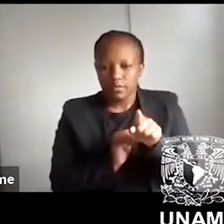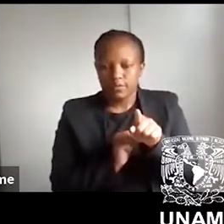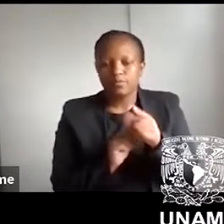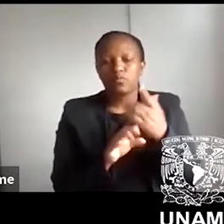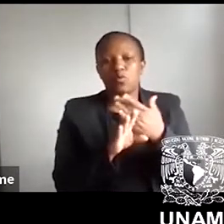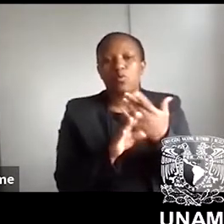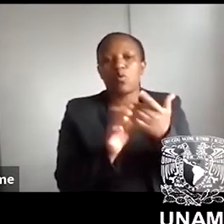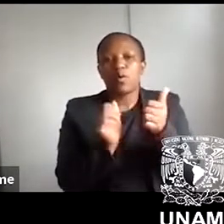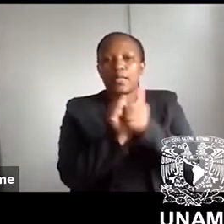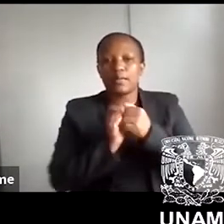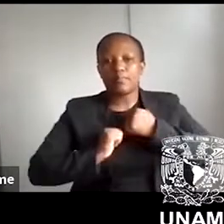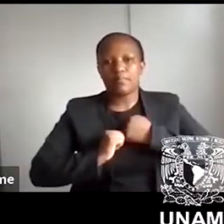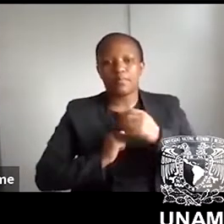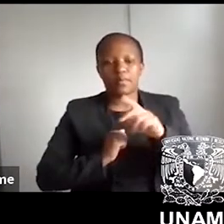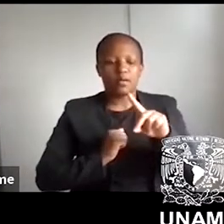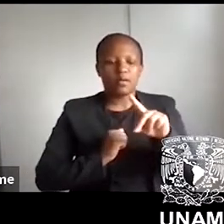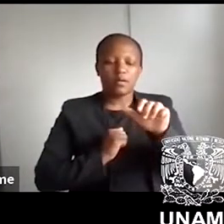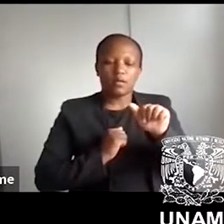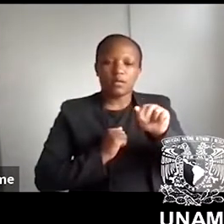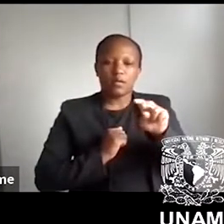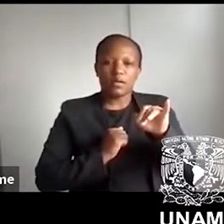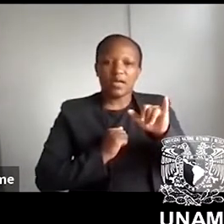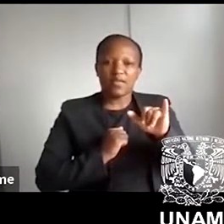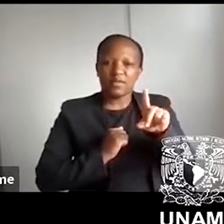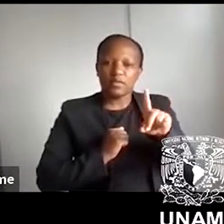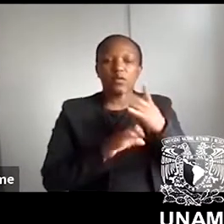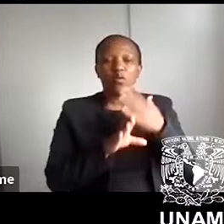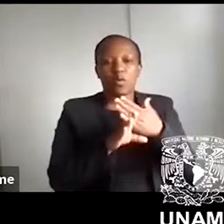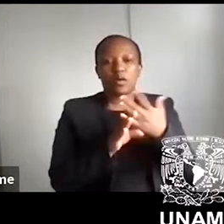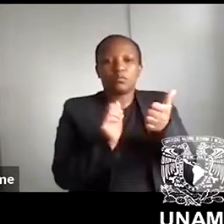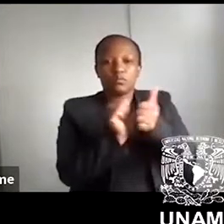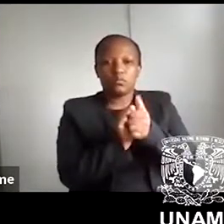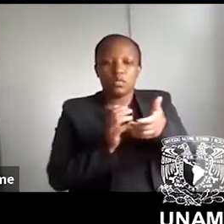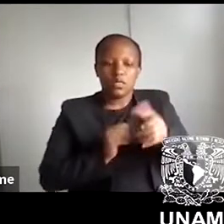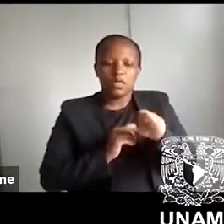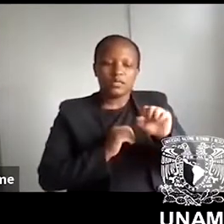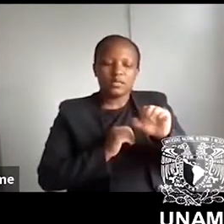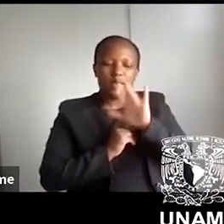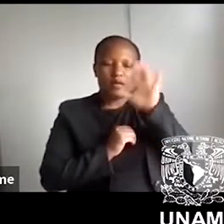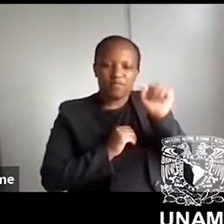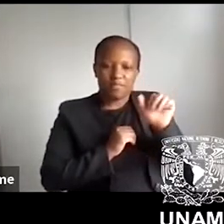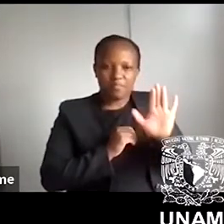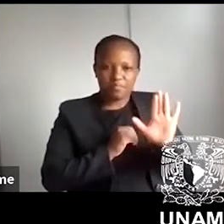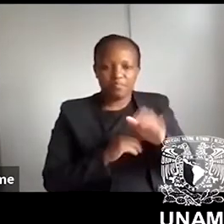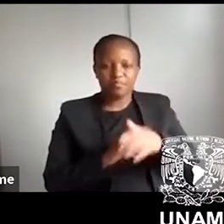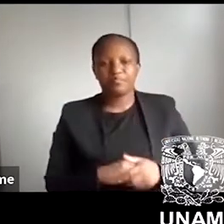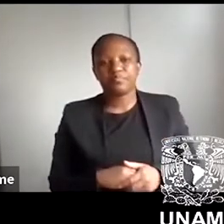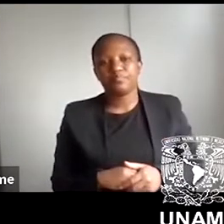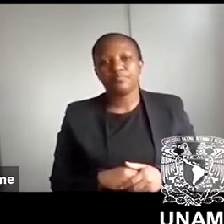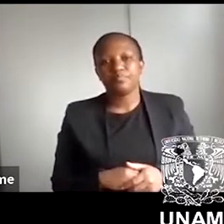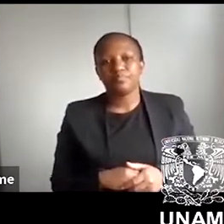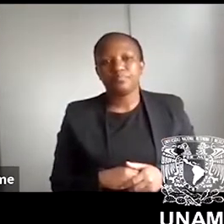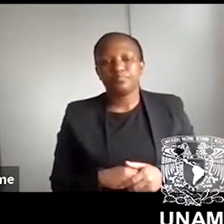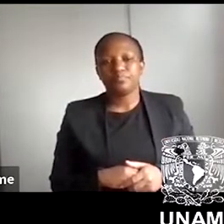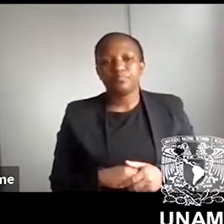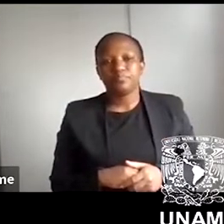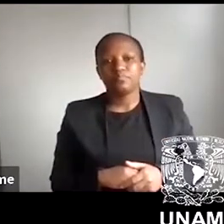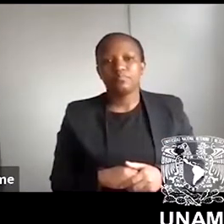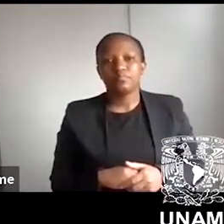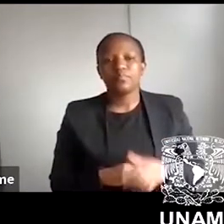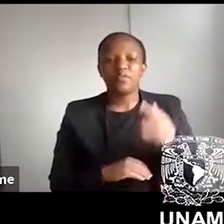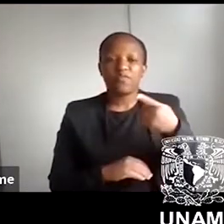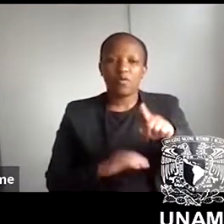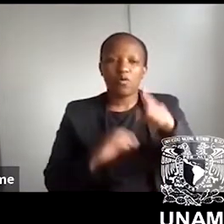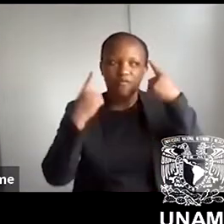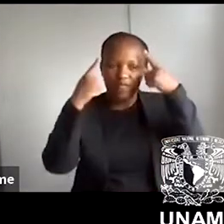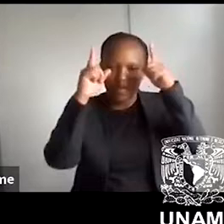David, he works with me here at UNAM South Africa. And on behalf of of BITS, thank you very